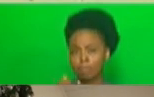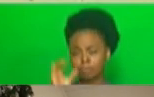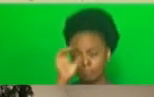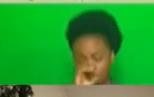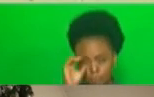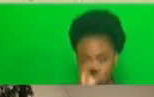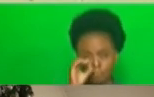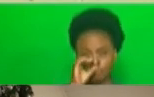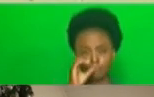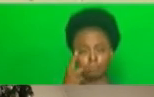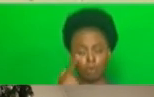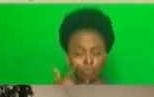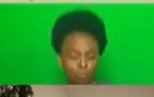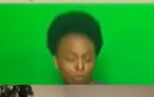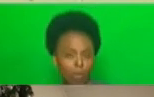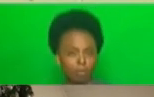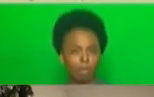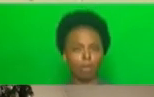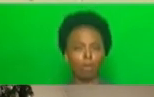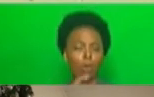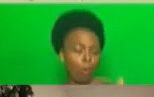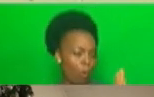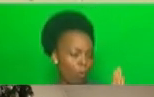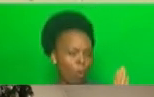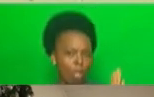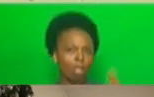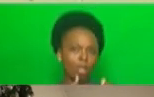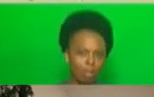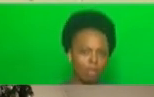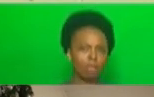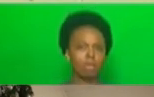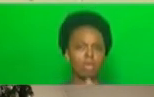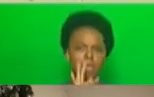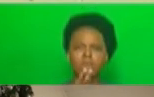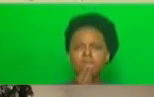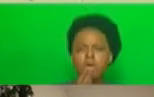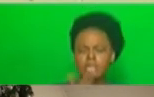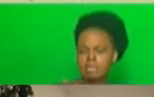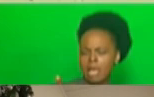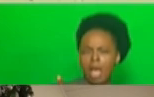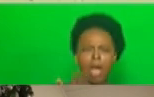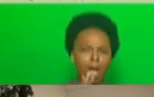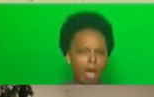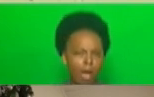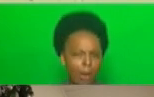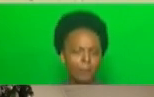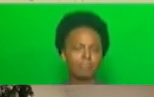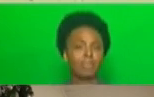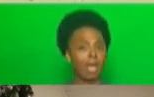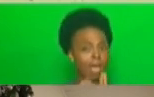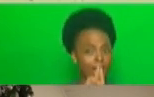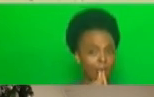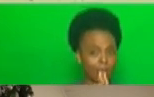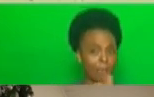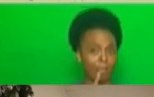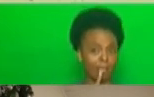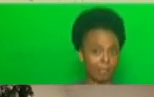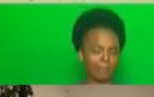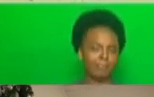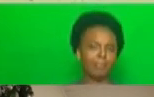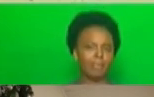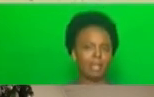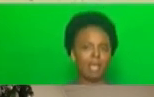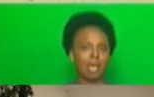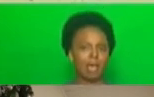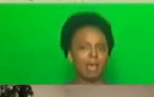certain basic practices about food safety. For example, they must not